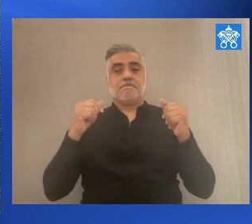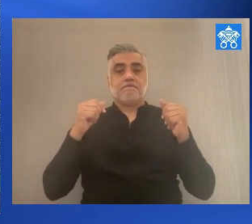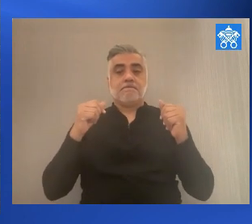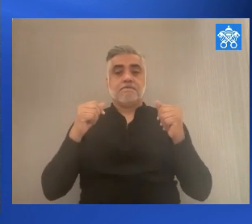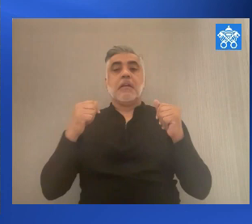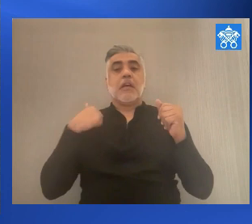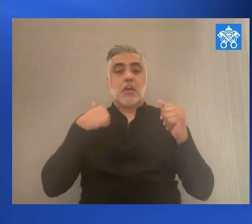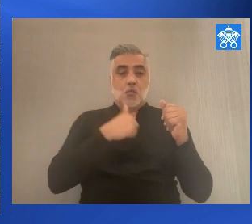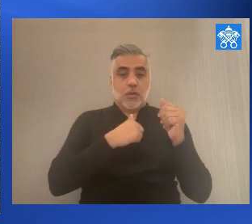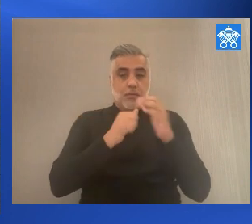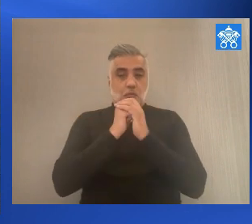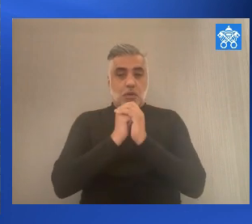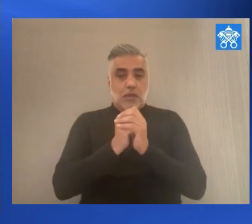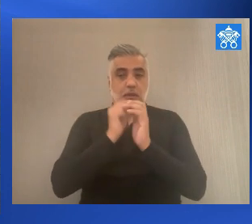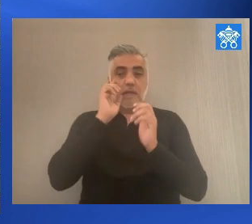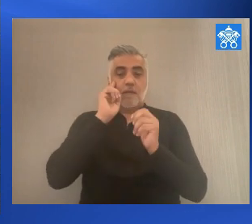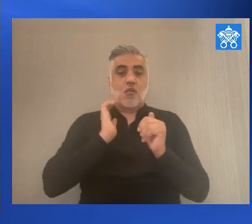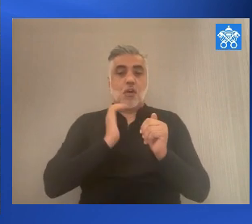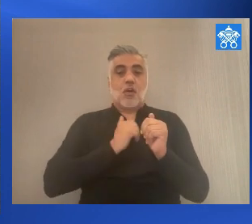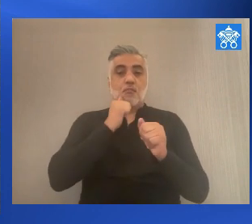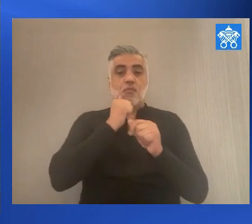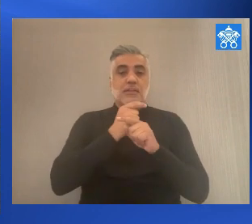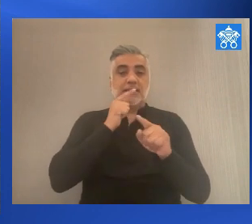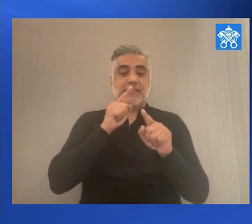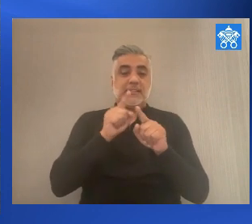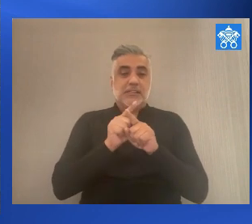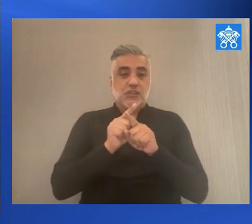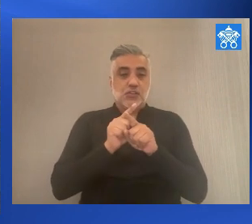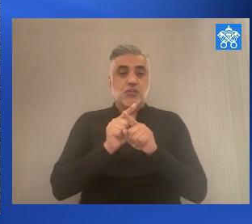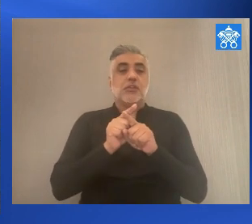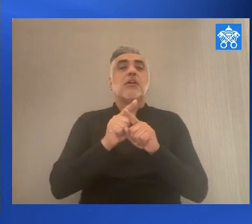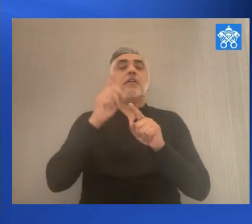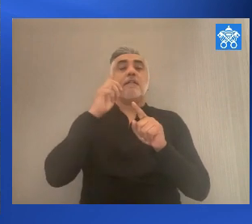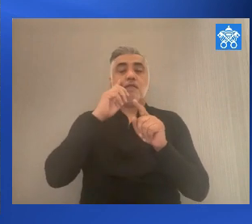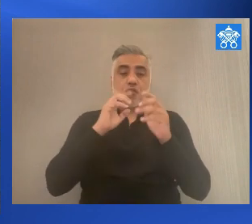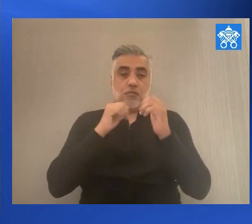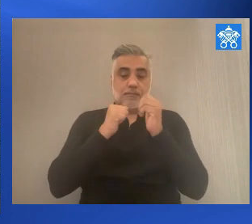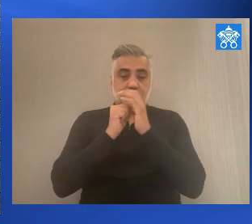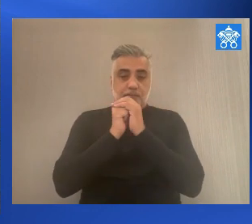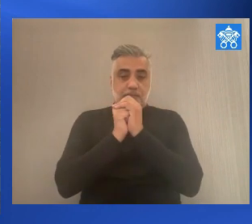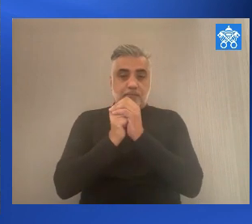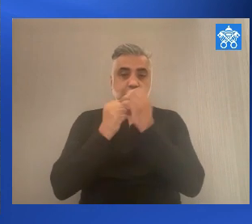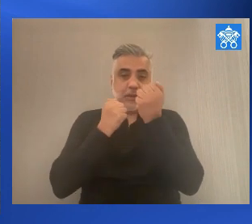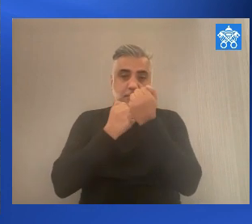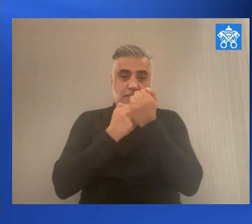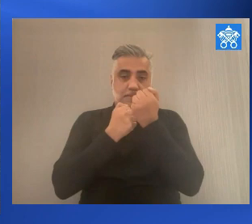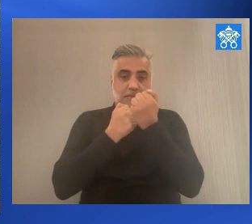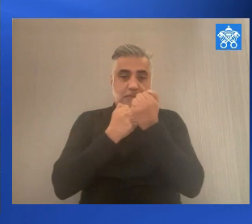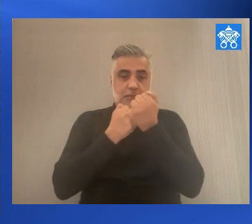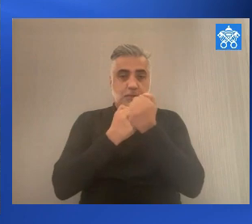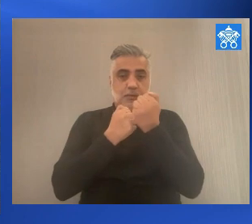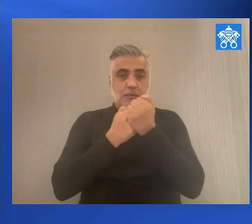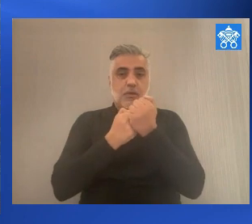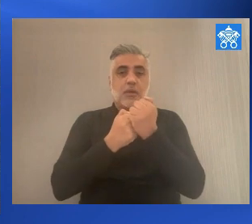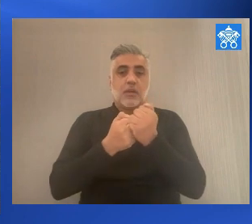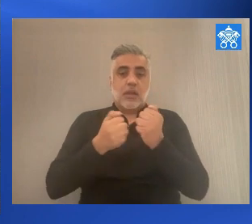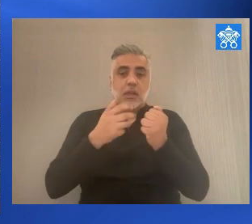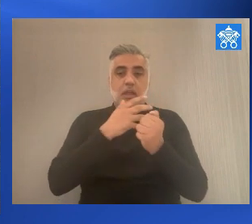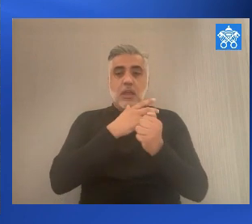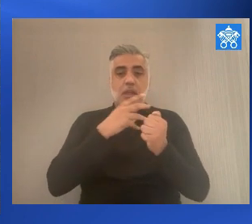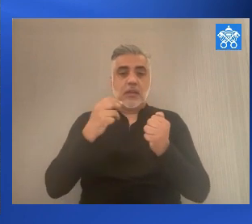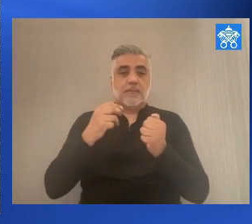We pray for our brothers and sisters in Ethiopia with our prayers and also with concrete